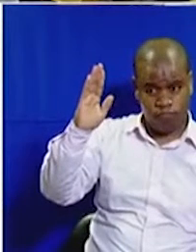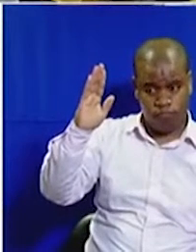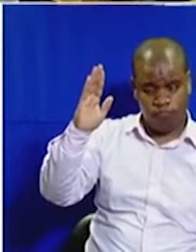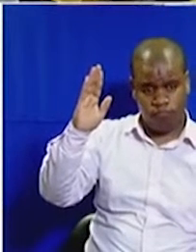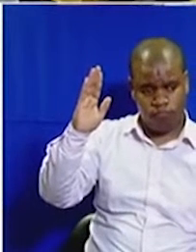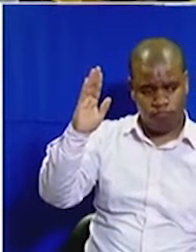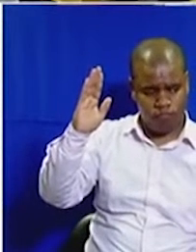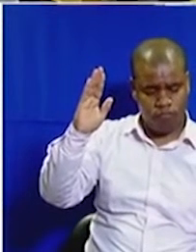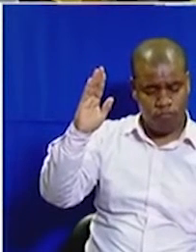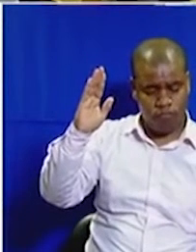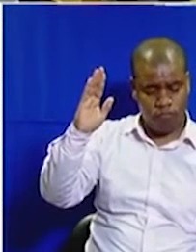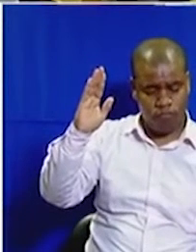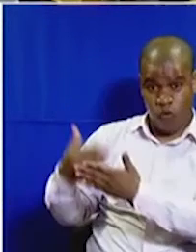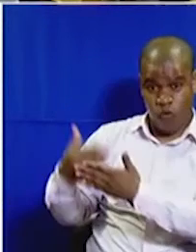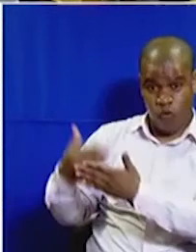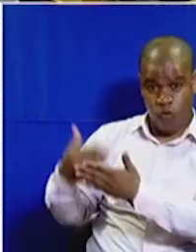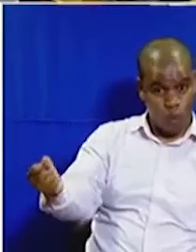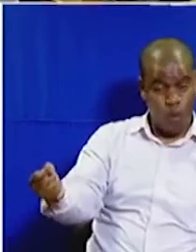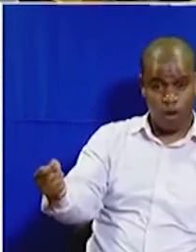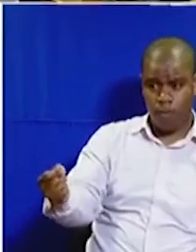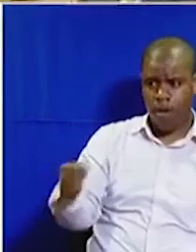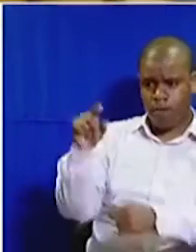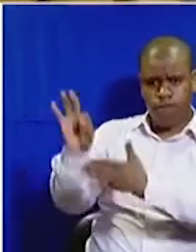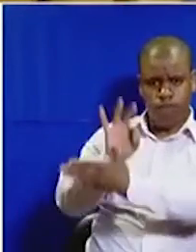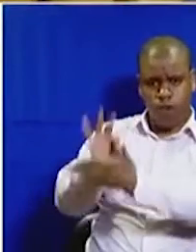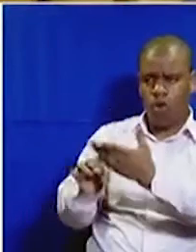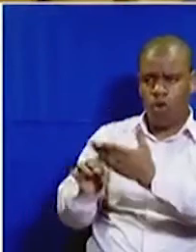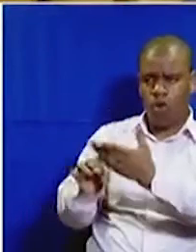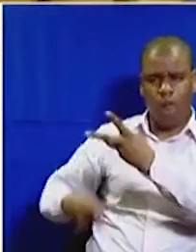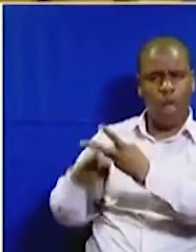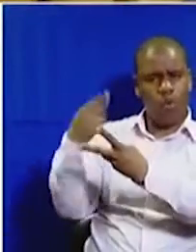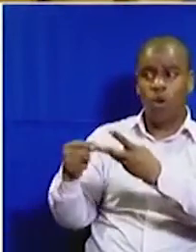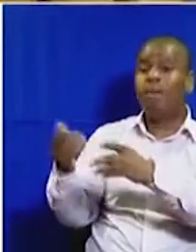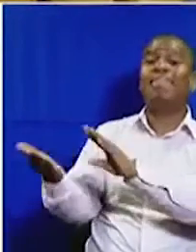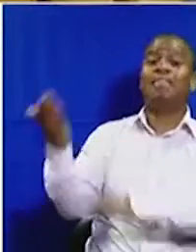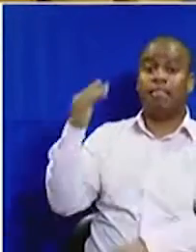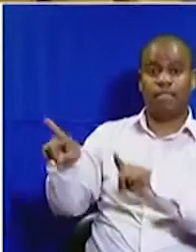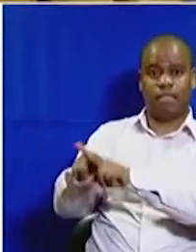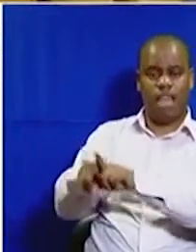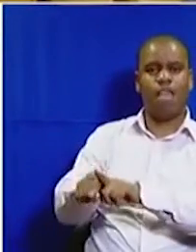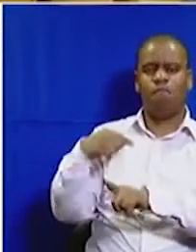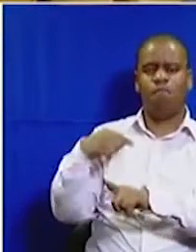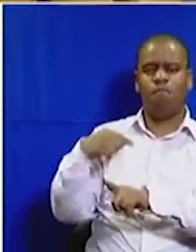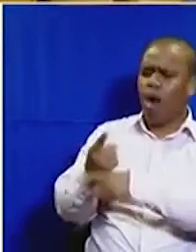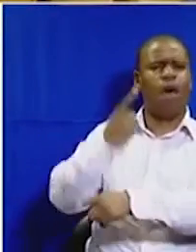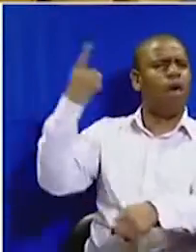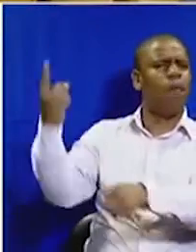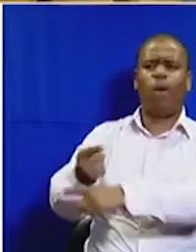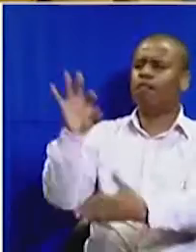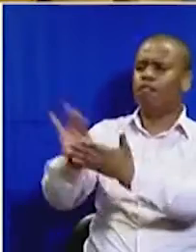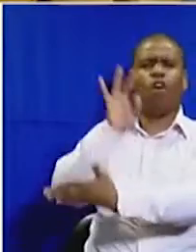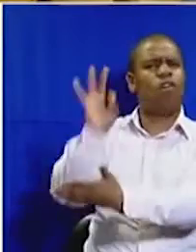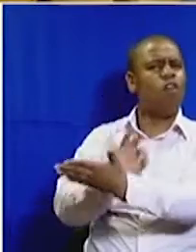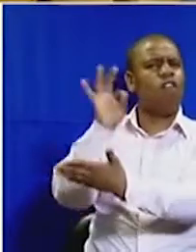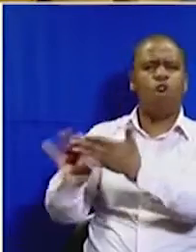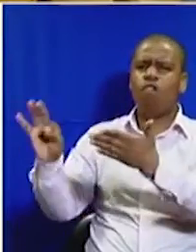That's what you did voting for wrong things even the previous time. You keep on voting for wrong things.